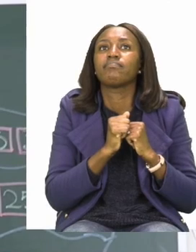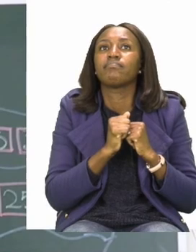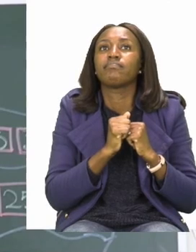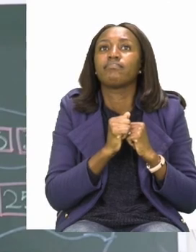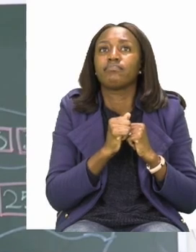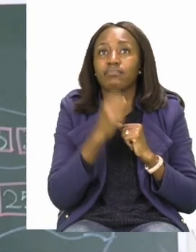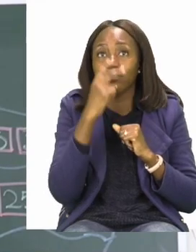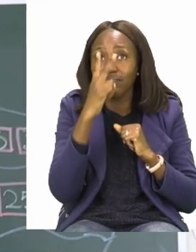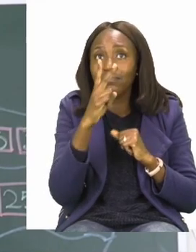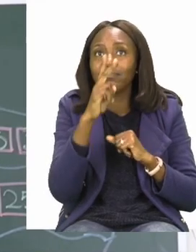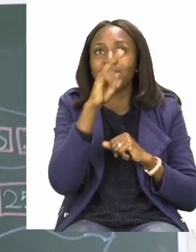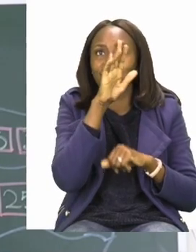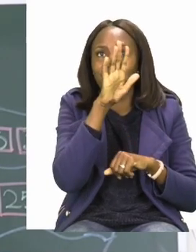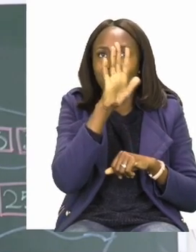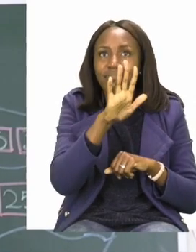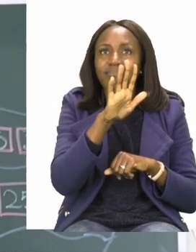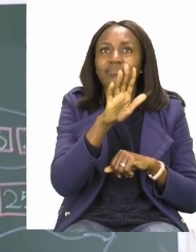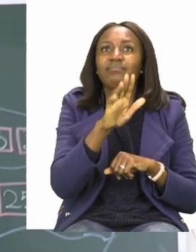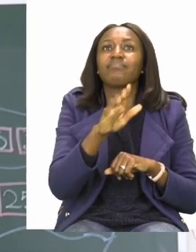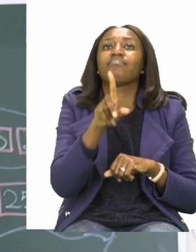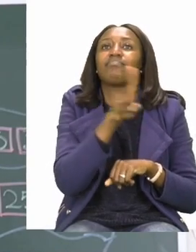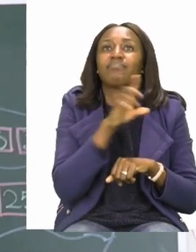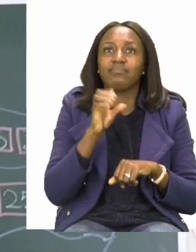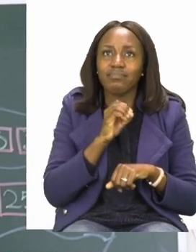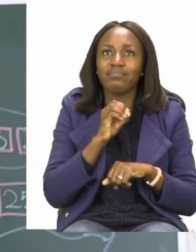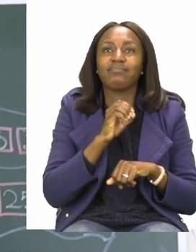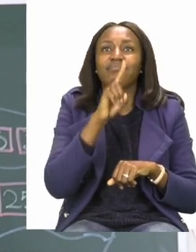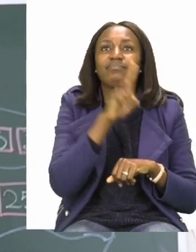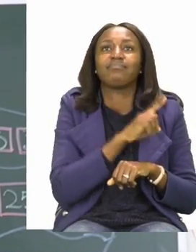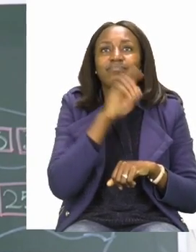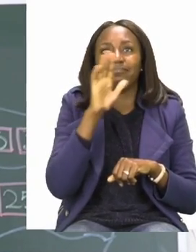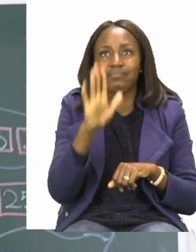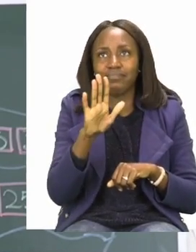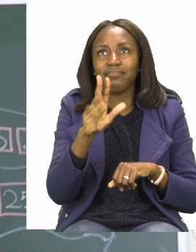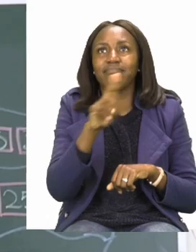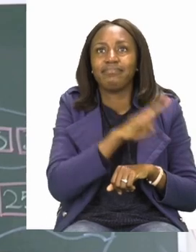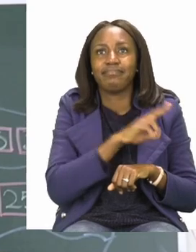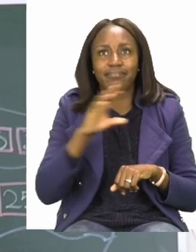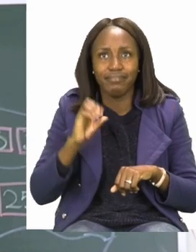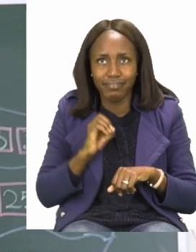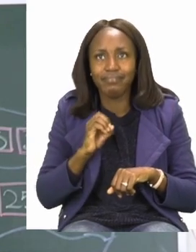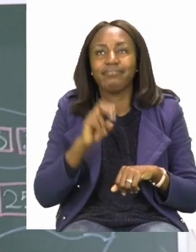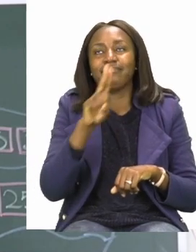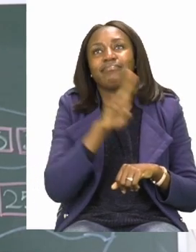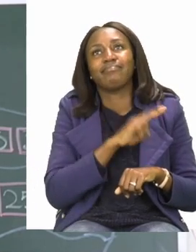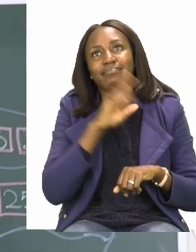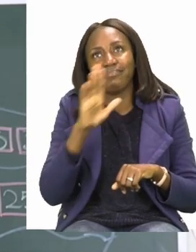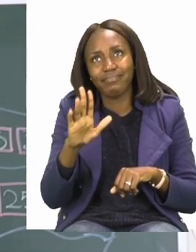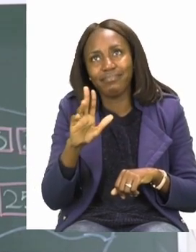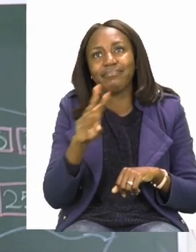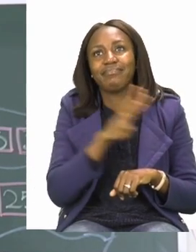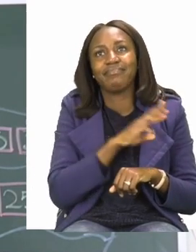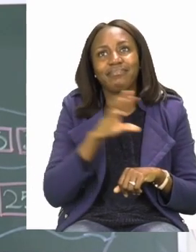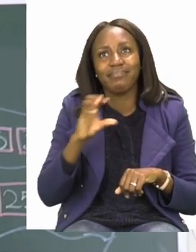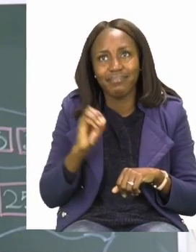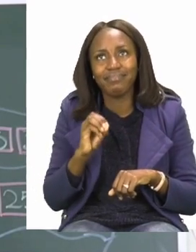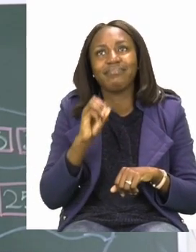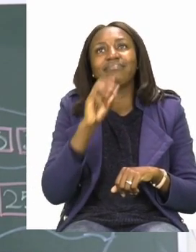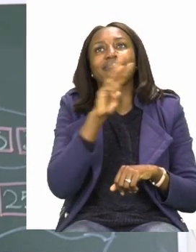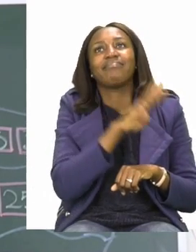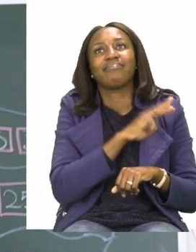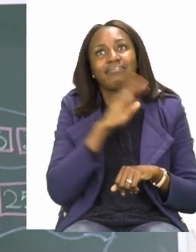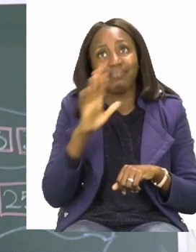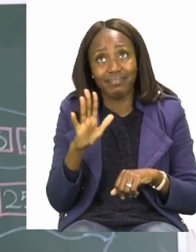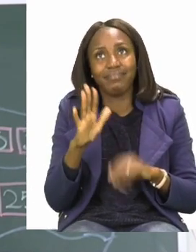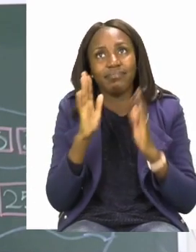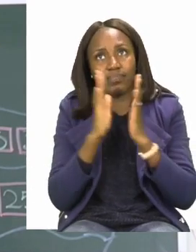reading and counting, count in fives to find your answers. Take your time, especially if you are not sure